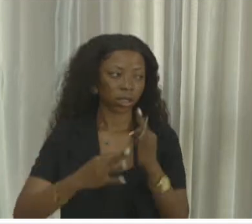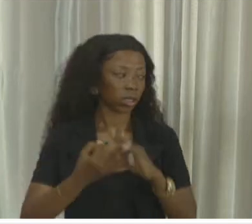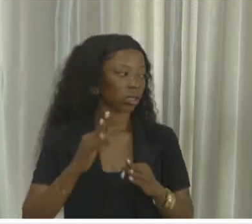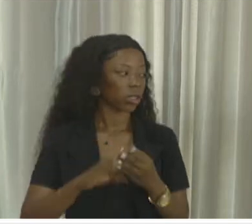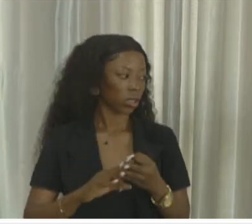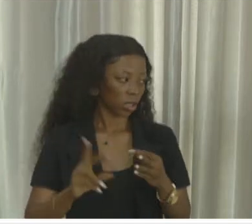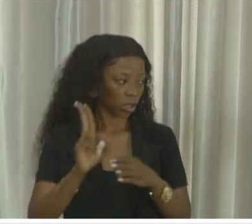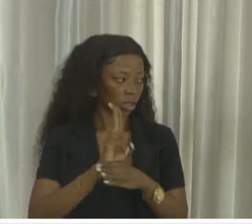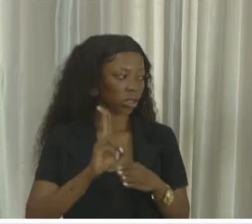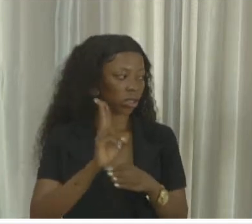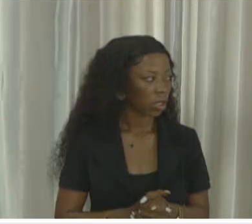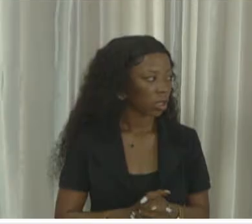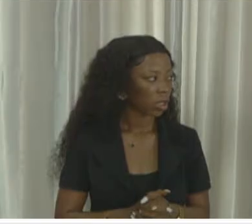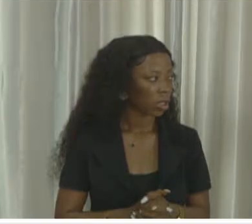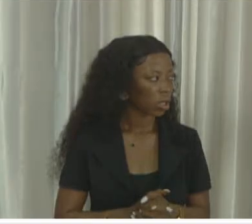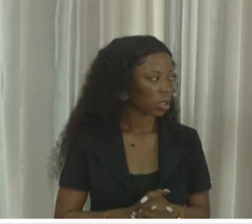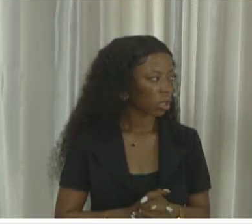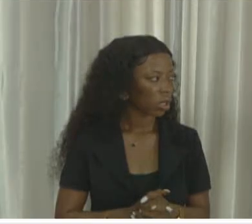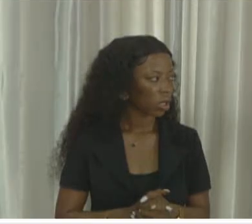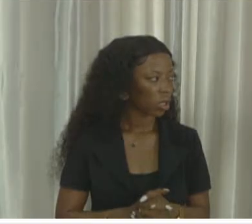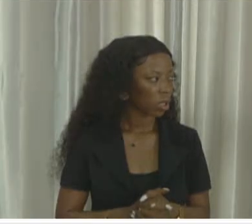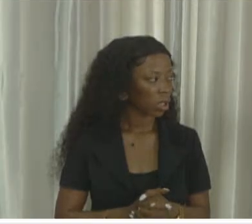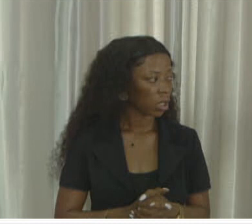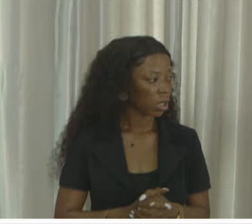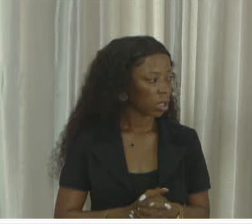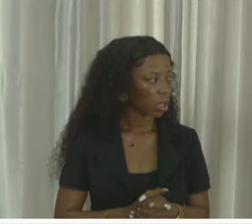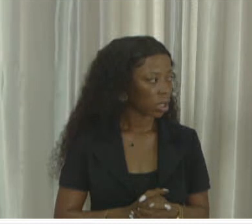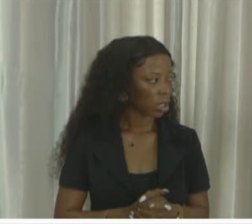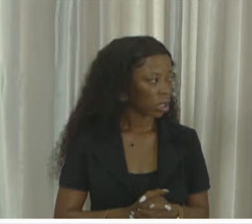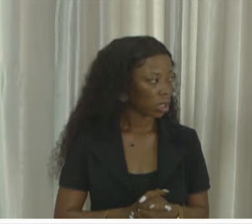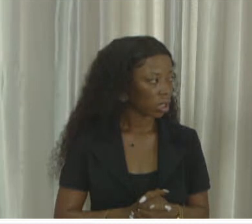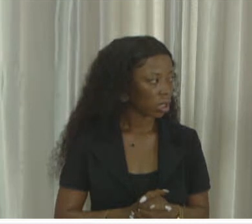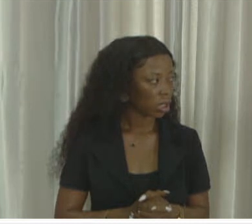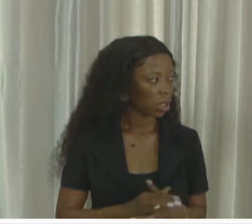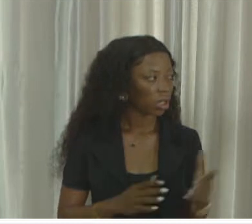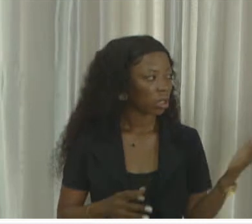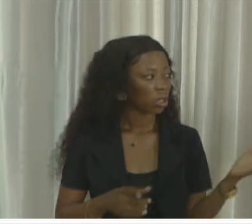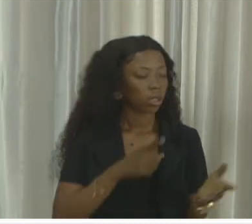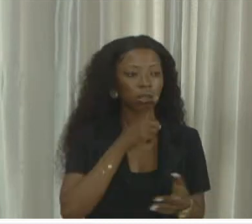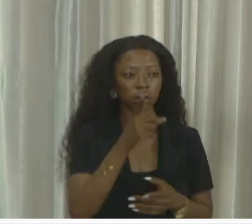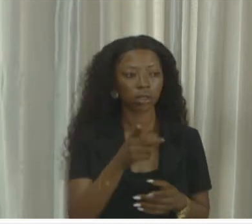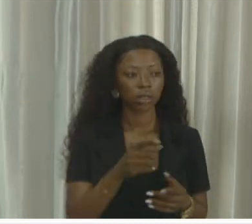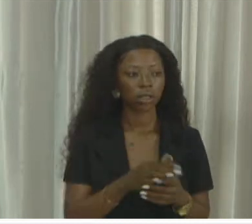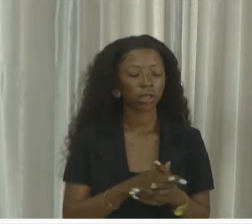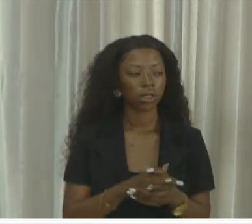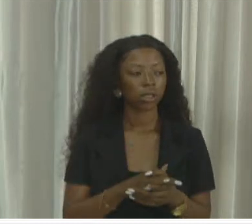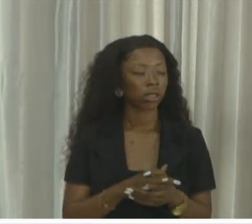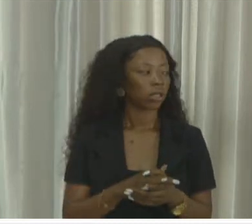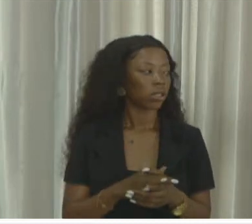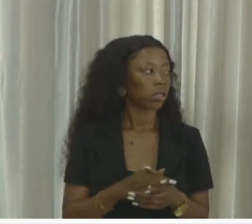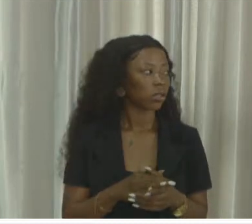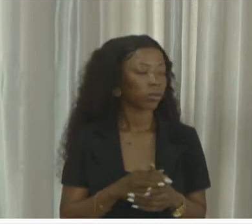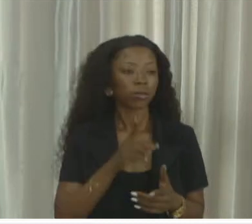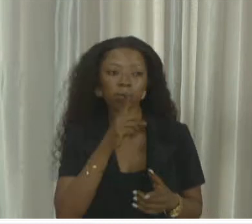village, you still go get internet. On the parliament, lie, we're not a Kongosa government. We're not a